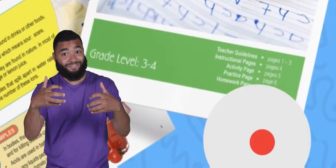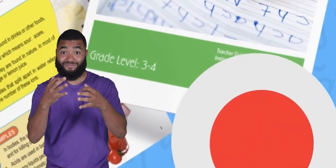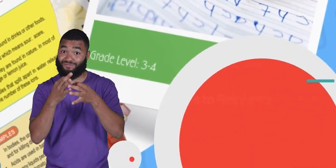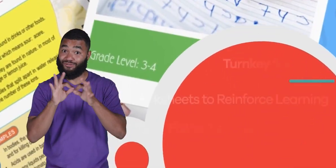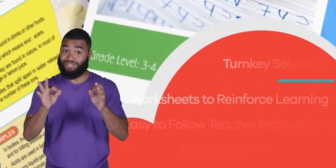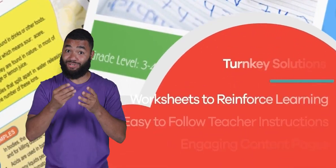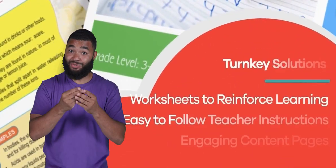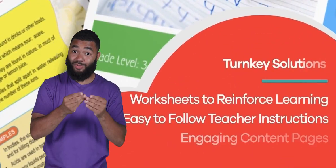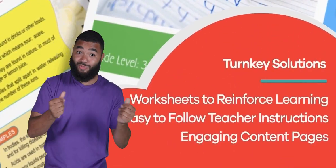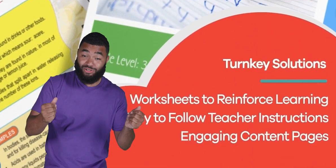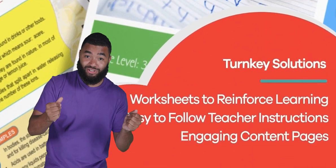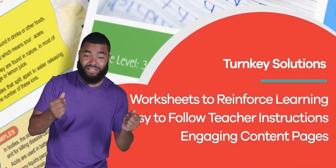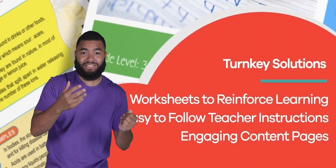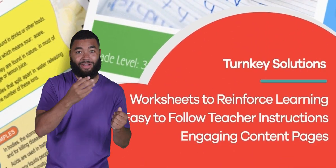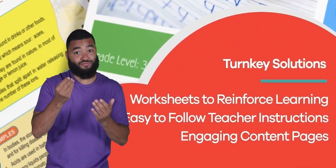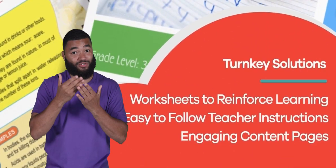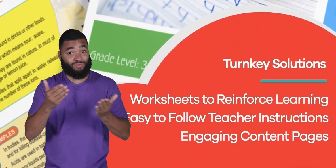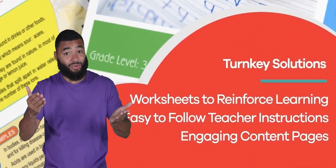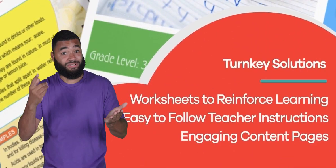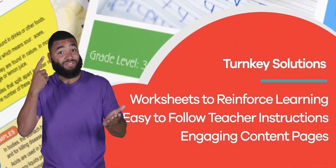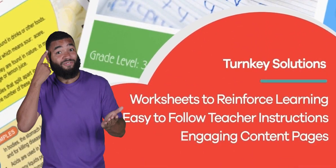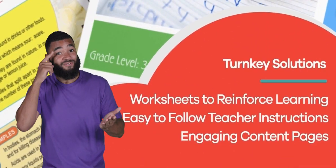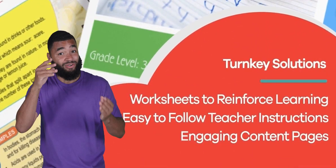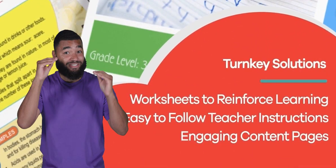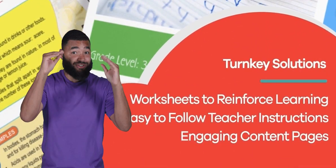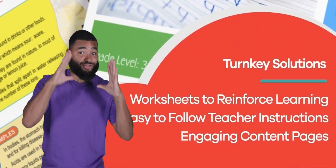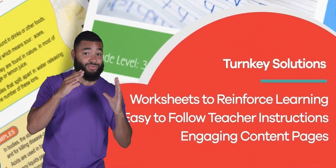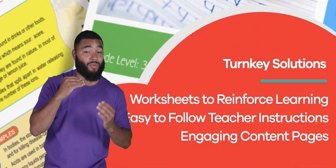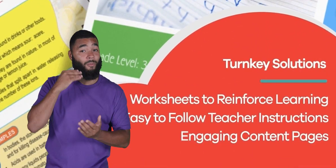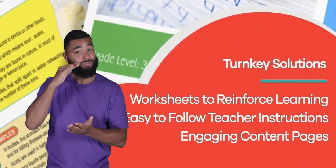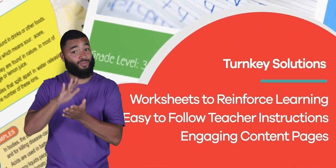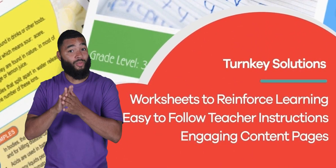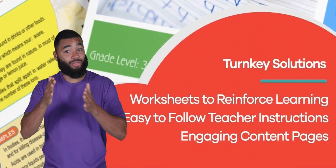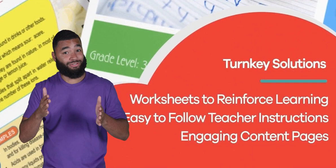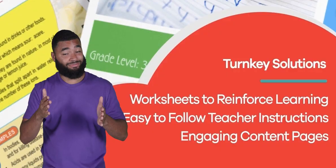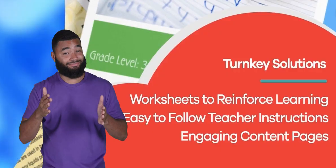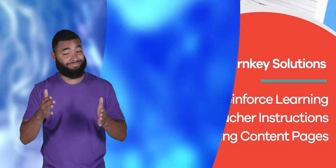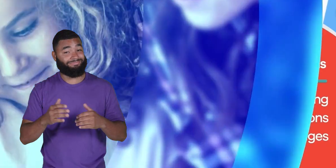and turnkey solutions for teachers and homeschoolers.